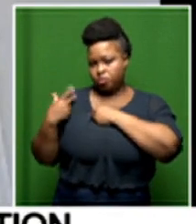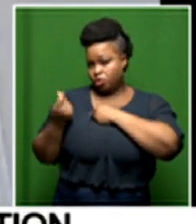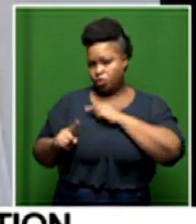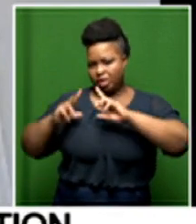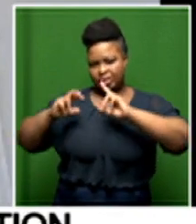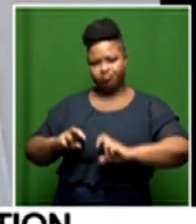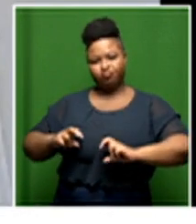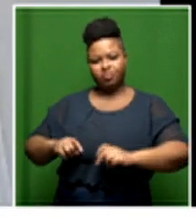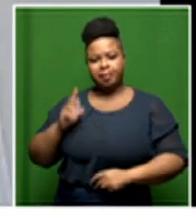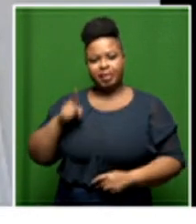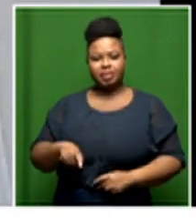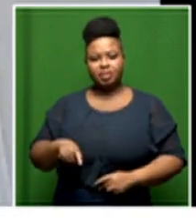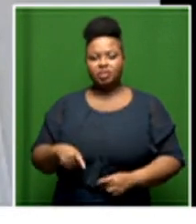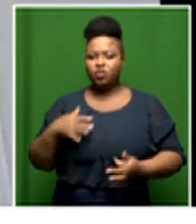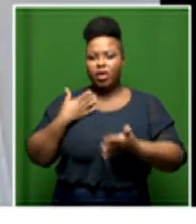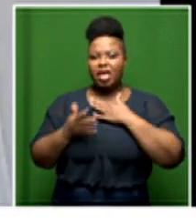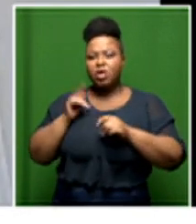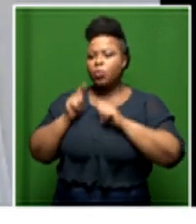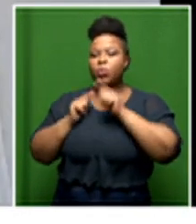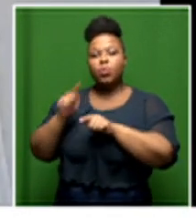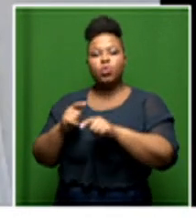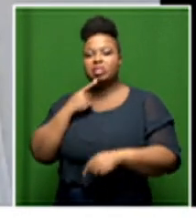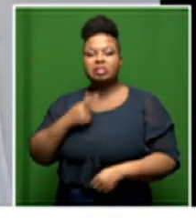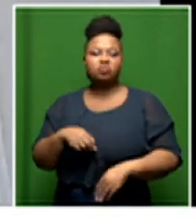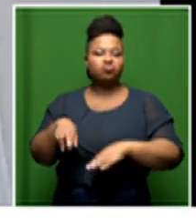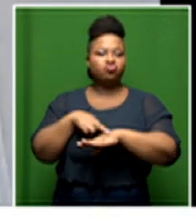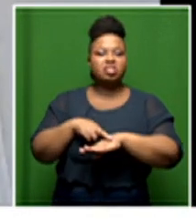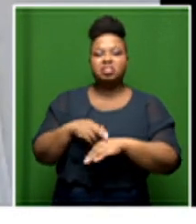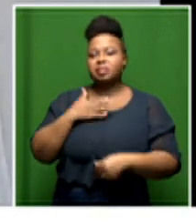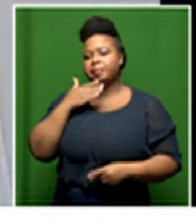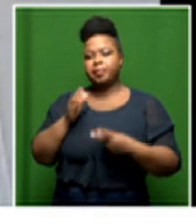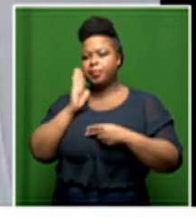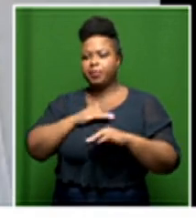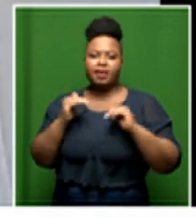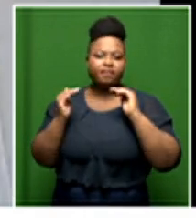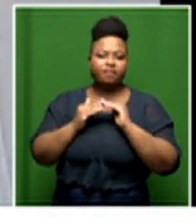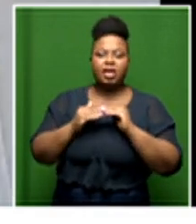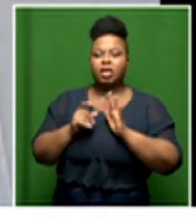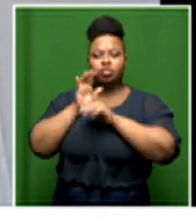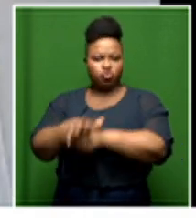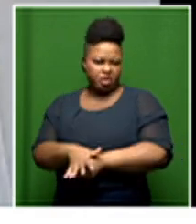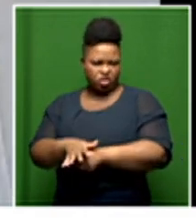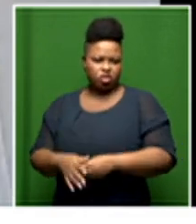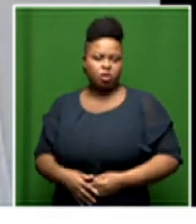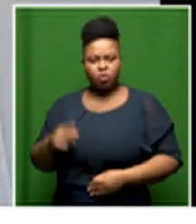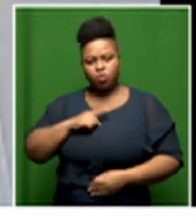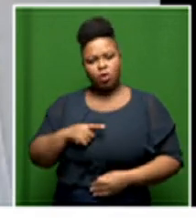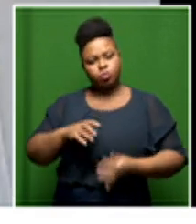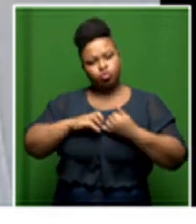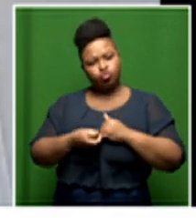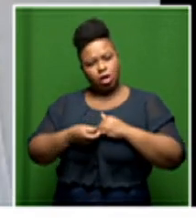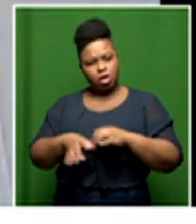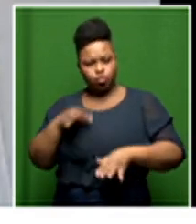into allegations of you know unfair discrimination and it's really to just uncover